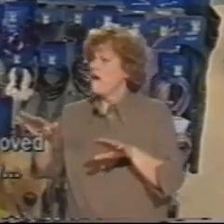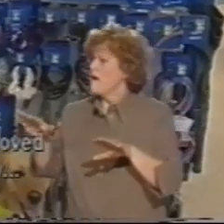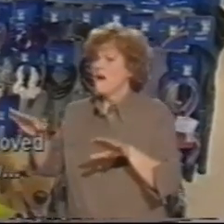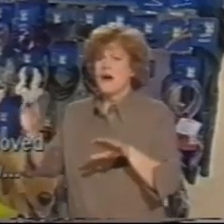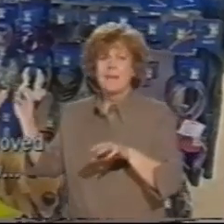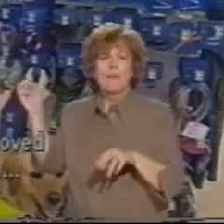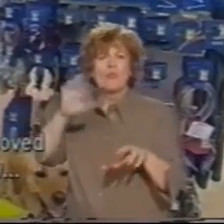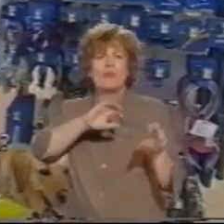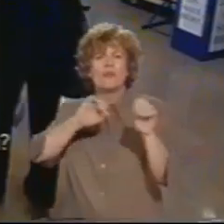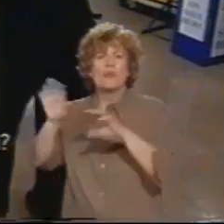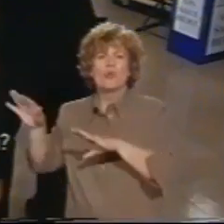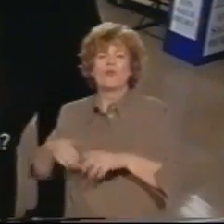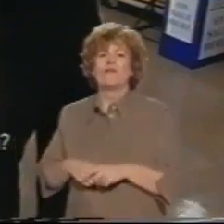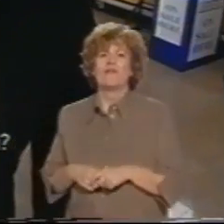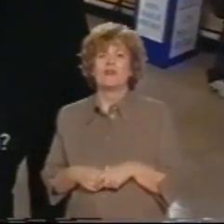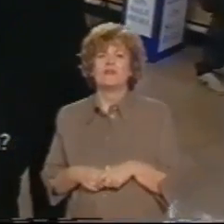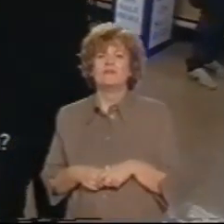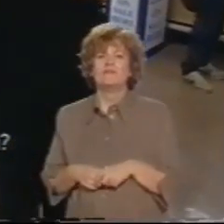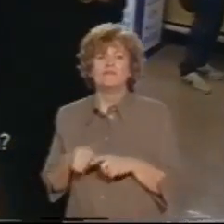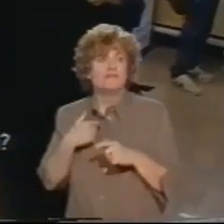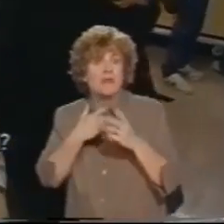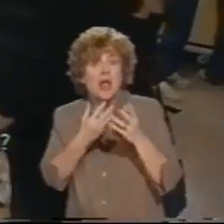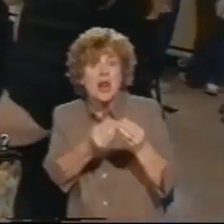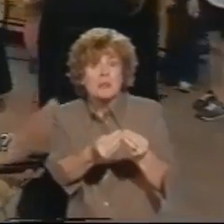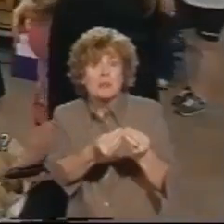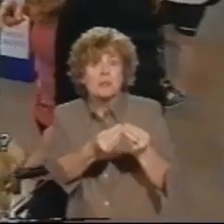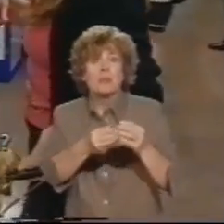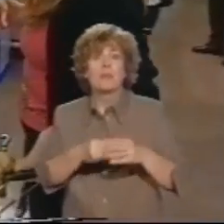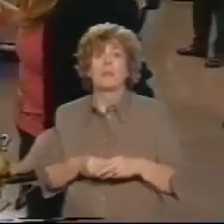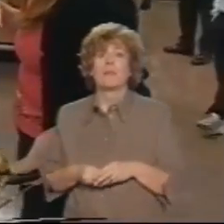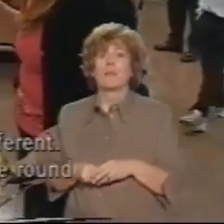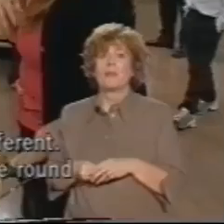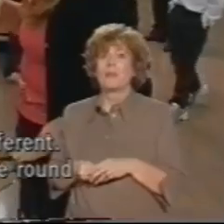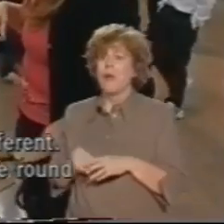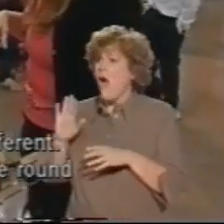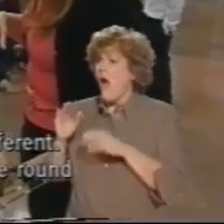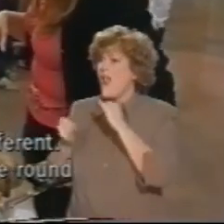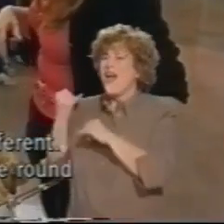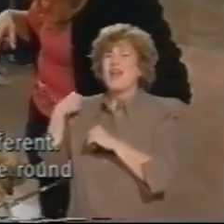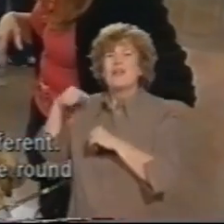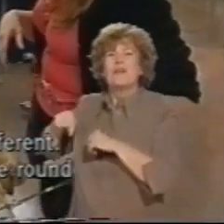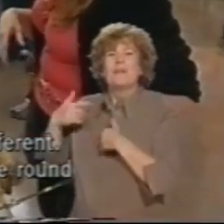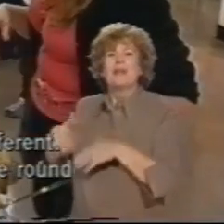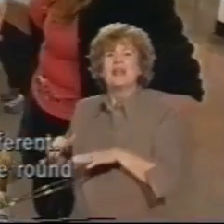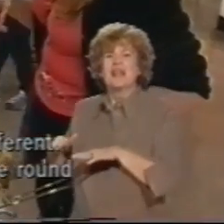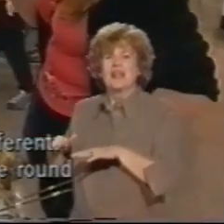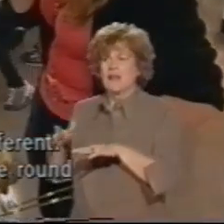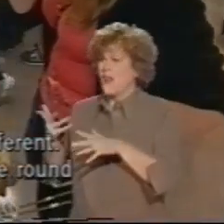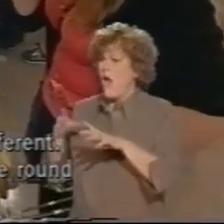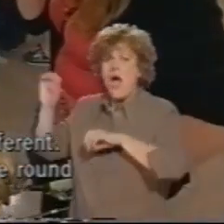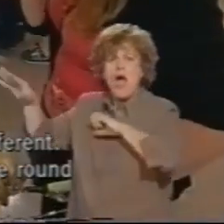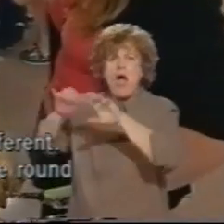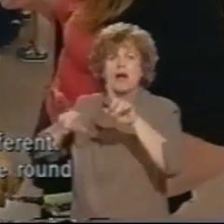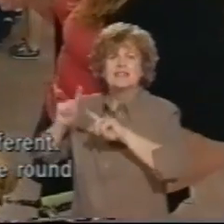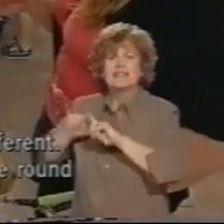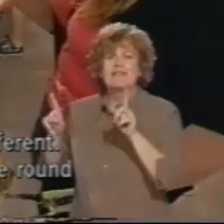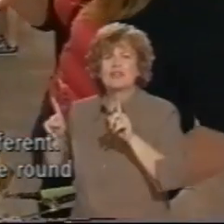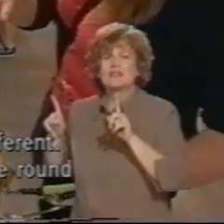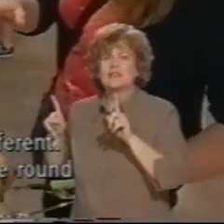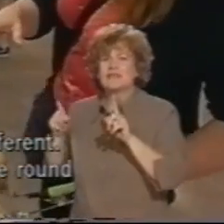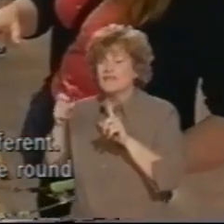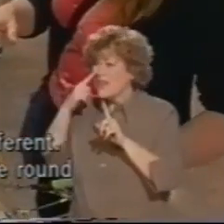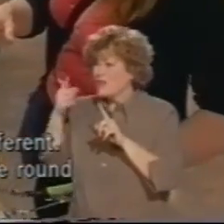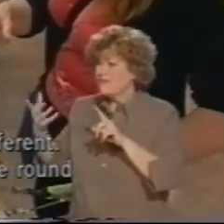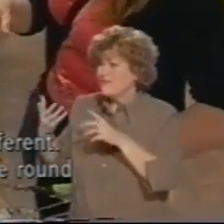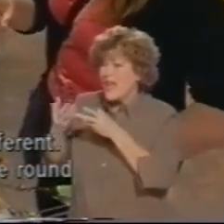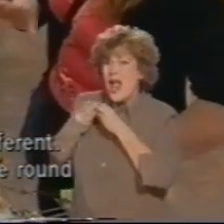know. Hello, can I help you? Oh, yes, please. the time I come up, I think the layout's a bit different. I just wonder if you could actually